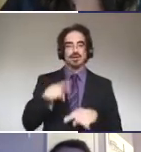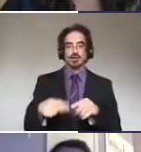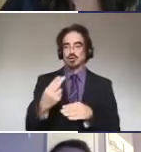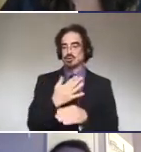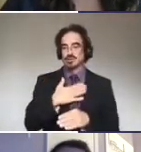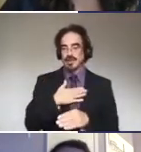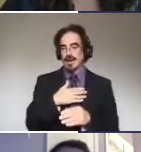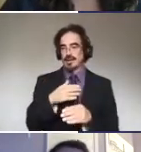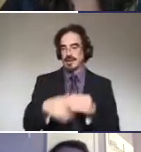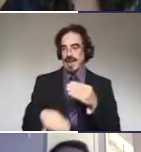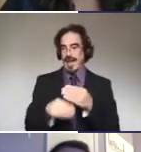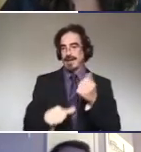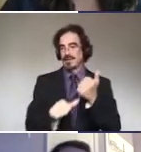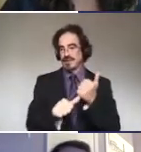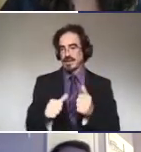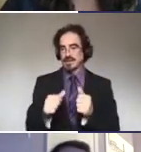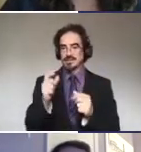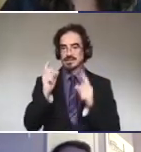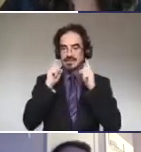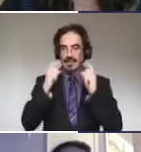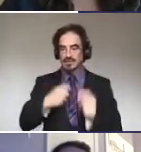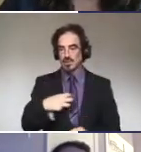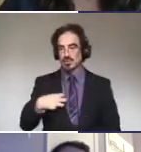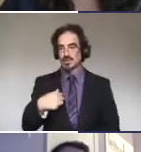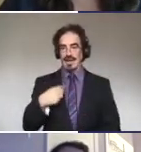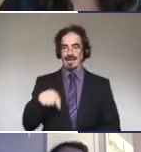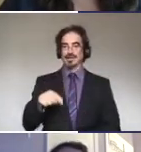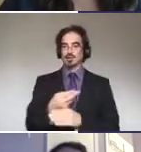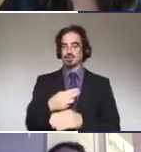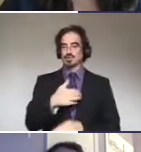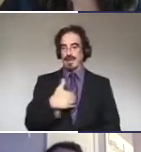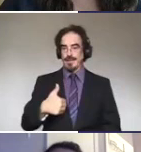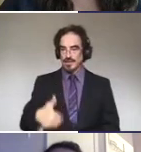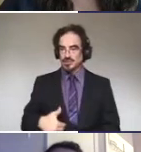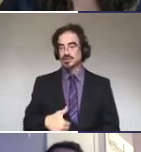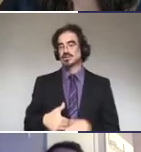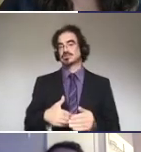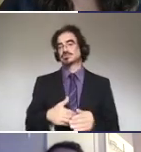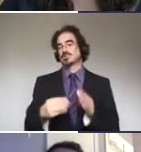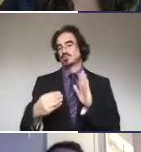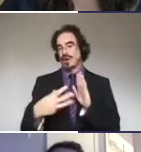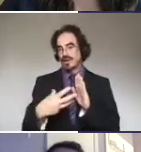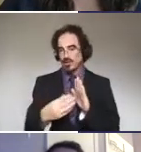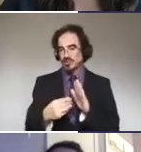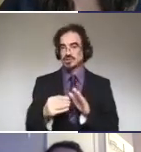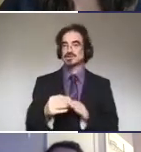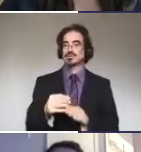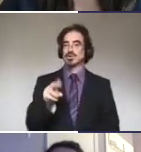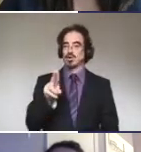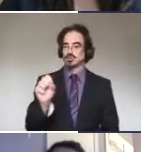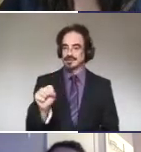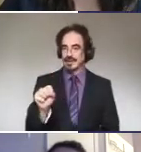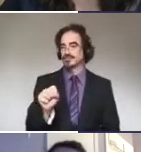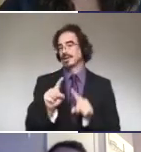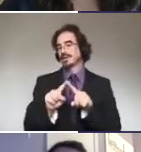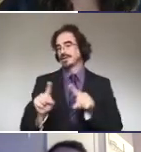stethoscope. I had to, um, use palpation, radiography, ultrasound, other ways. And of course, again, with that,